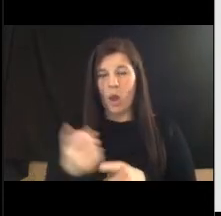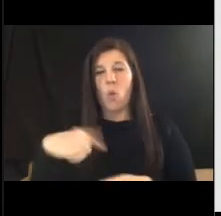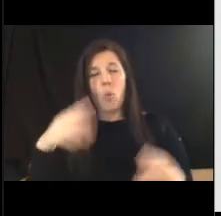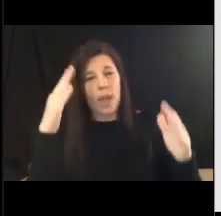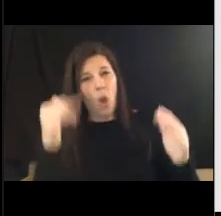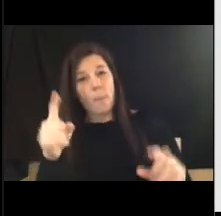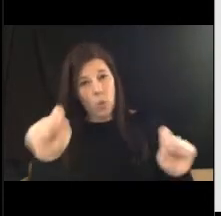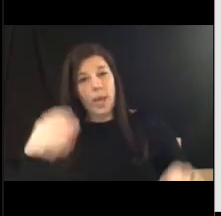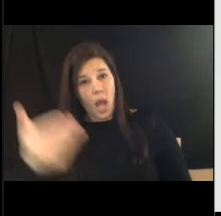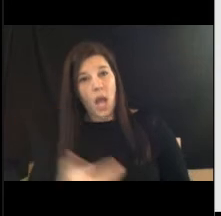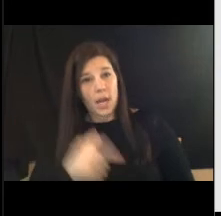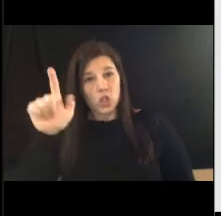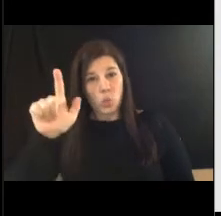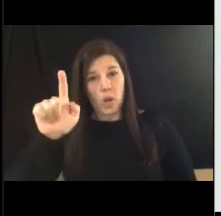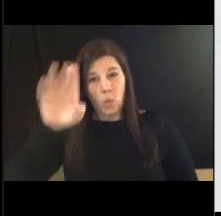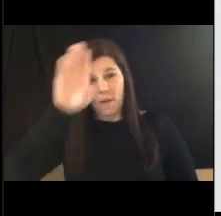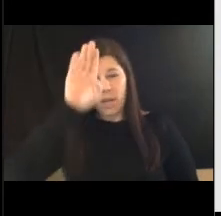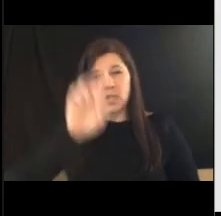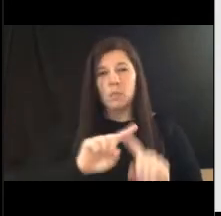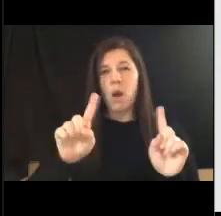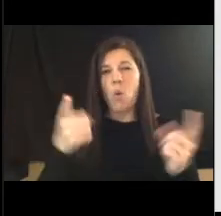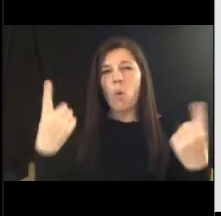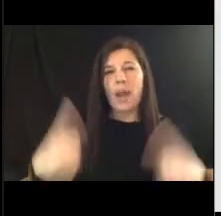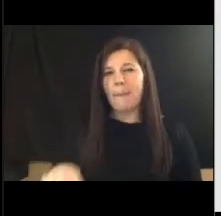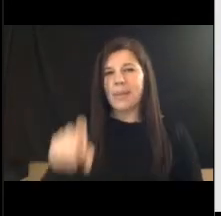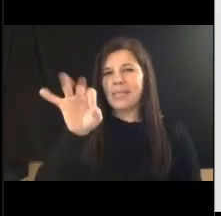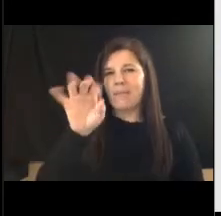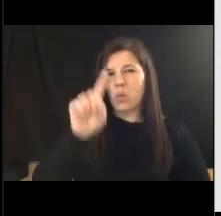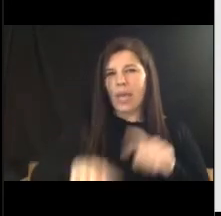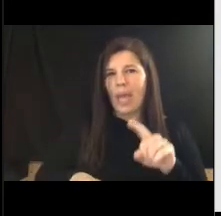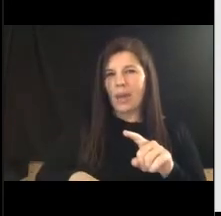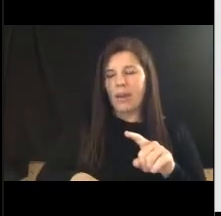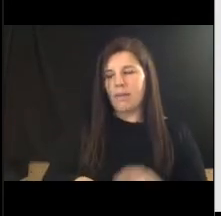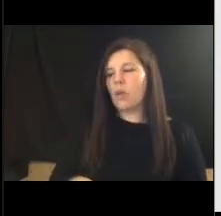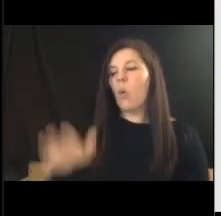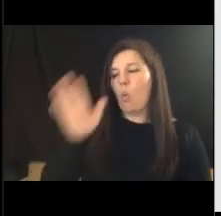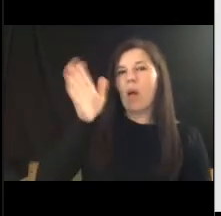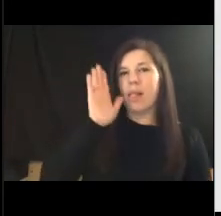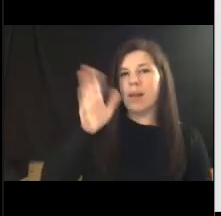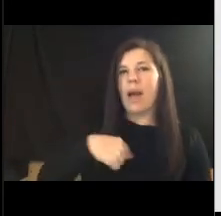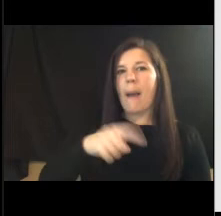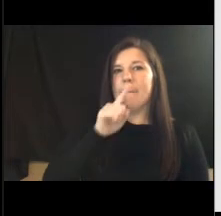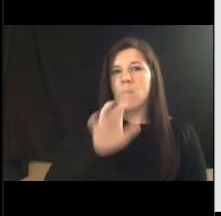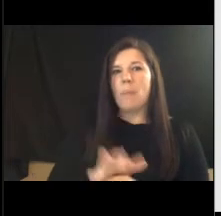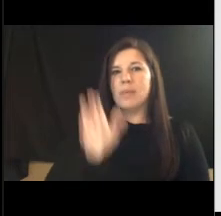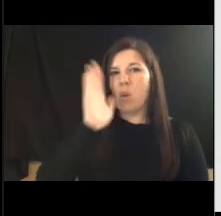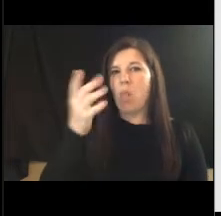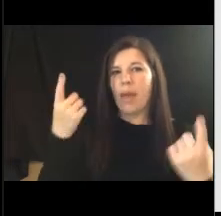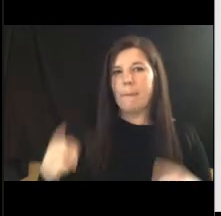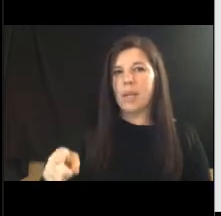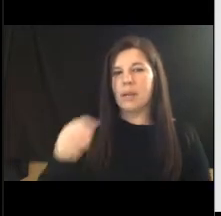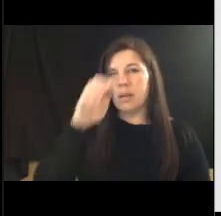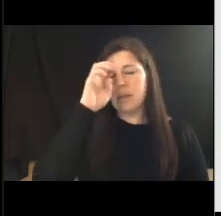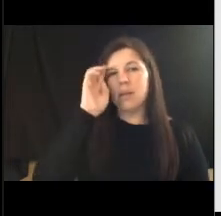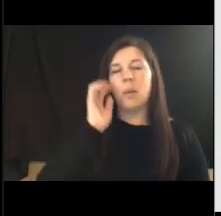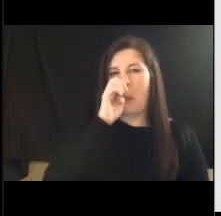firefighters by january but what happens if you're not i i promise you it'll it'll happen one